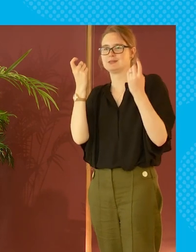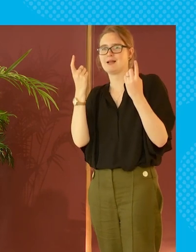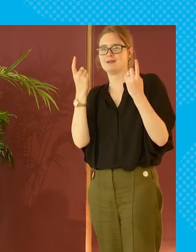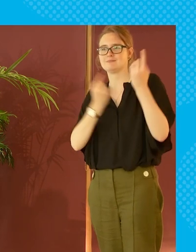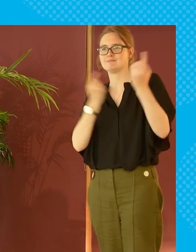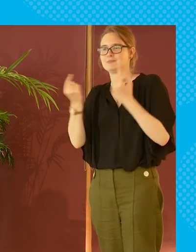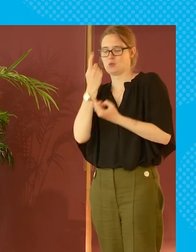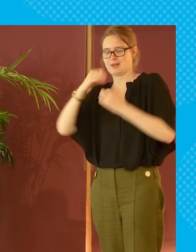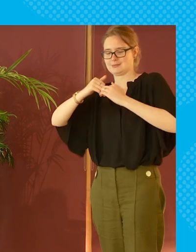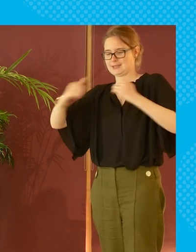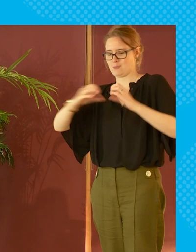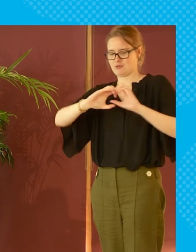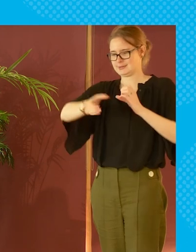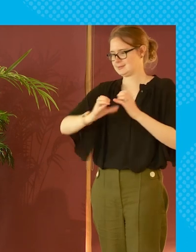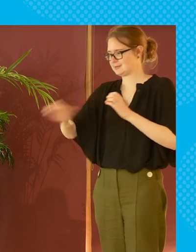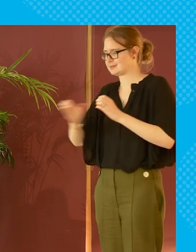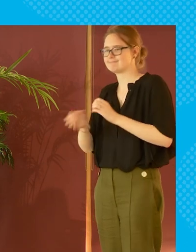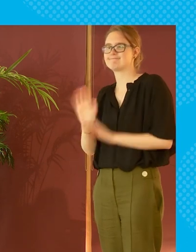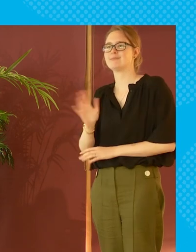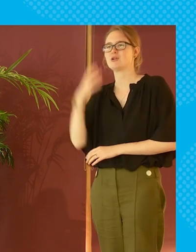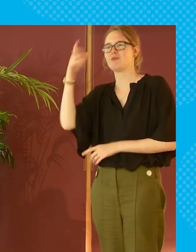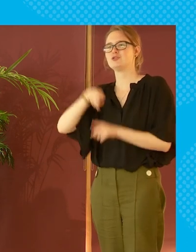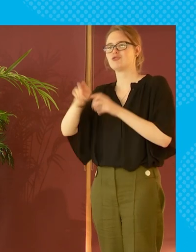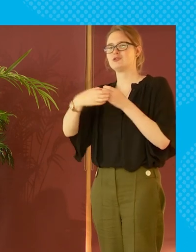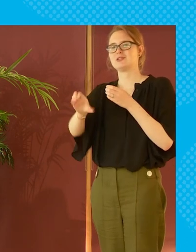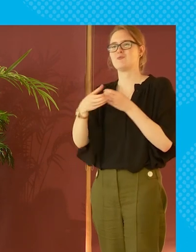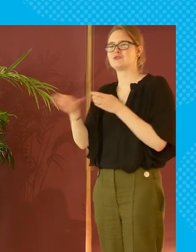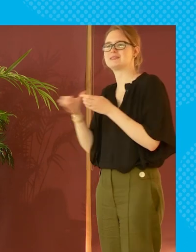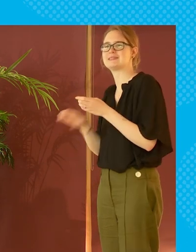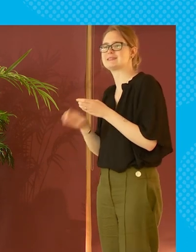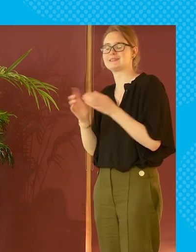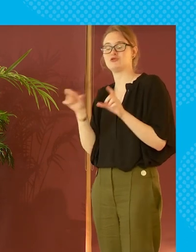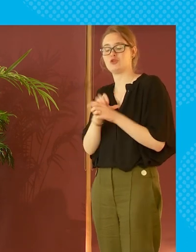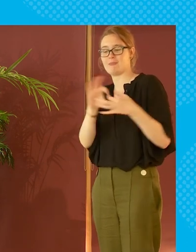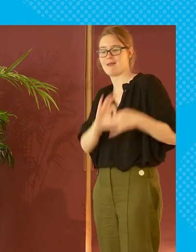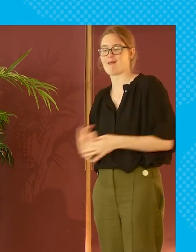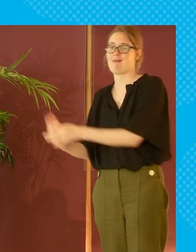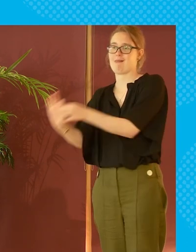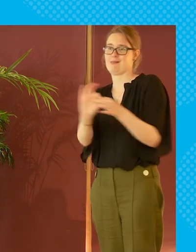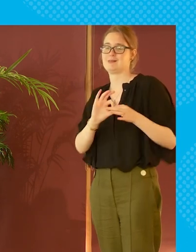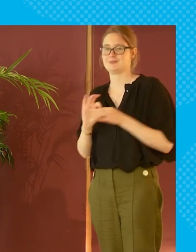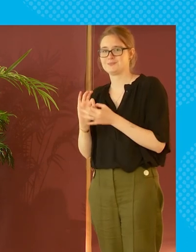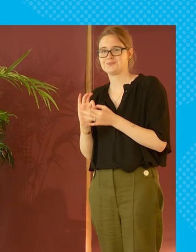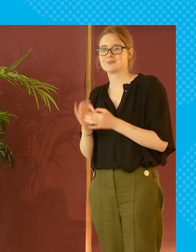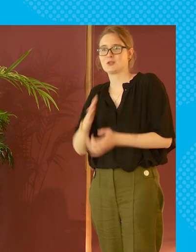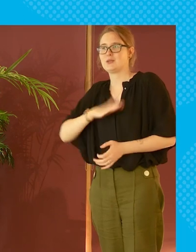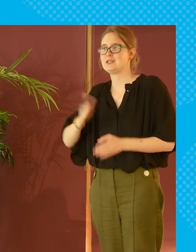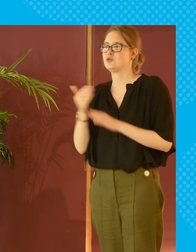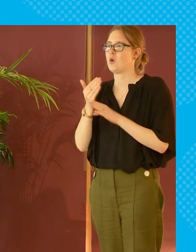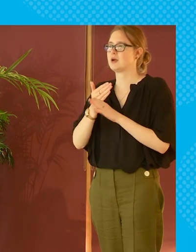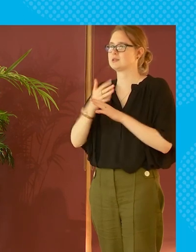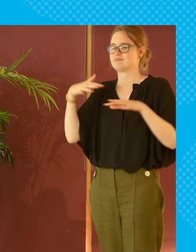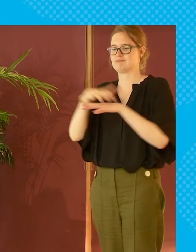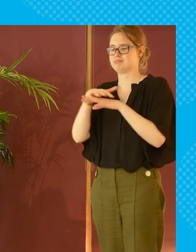understand because you cannot separate these and governments continue to try to separate these and they are not separate and they are not distinct so